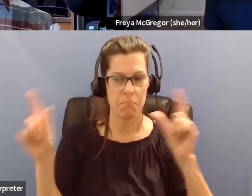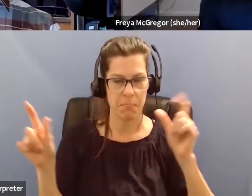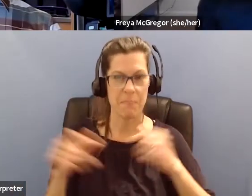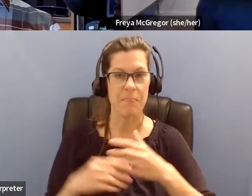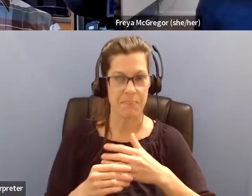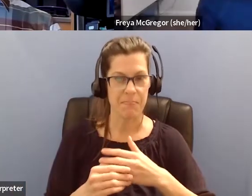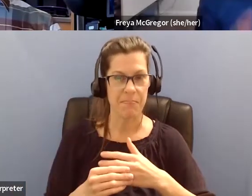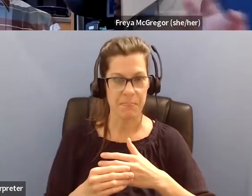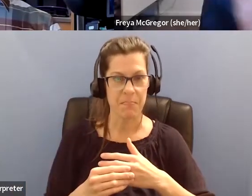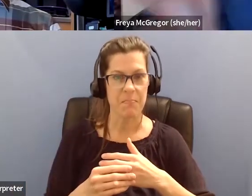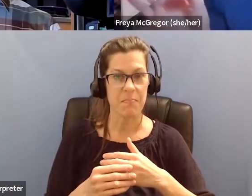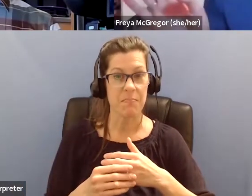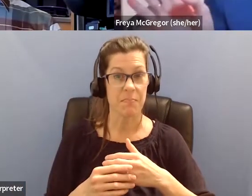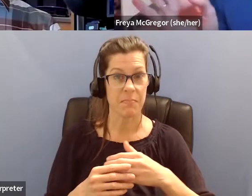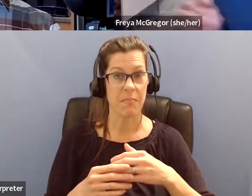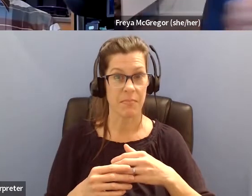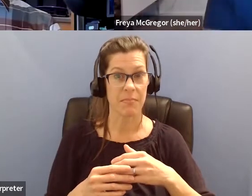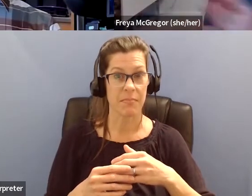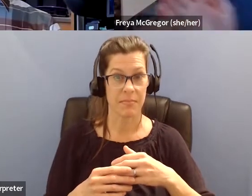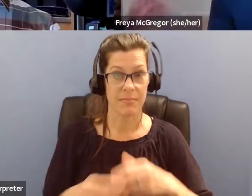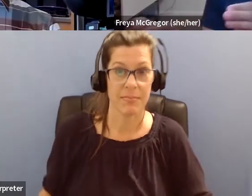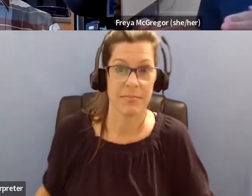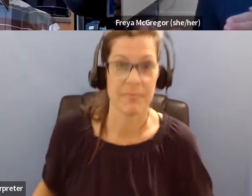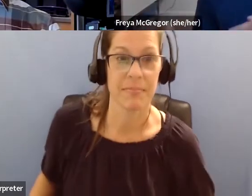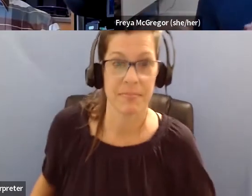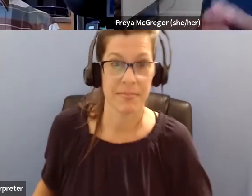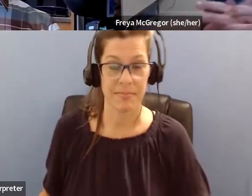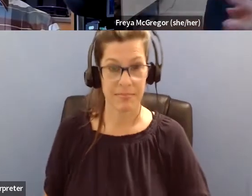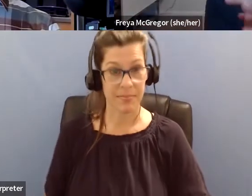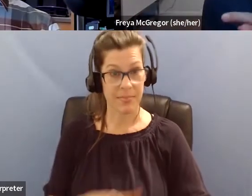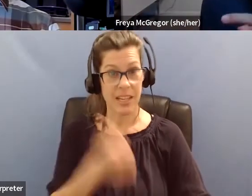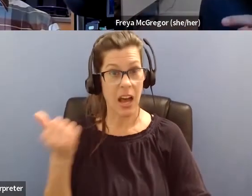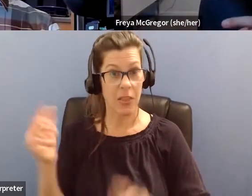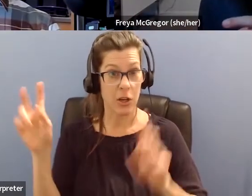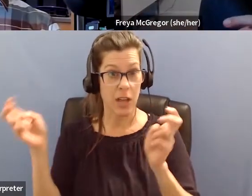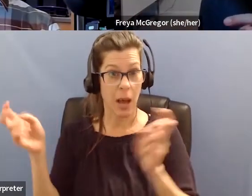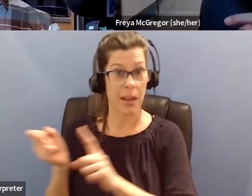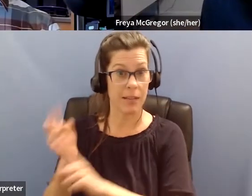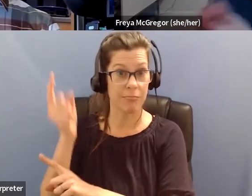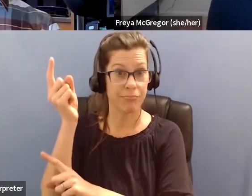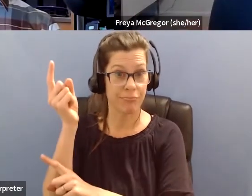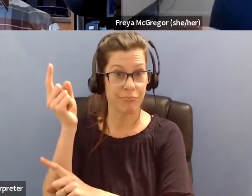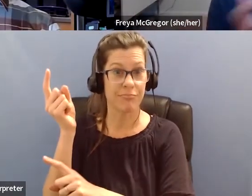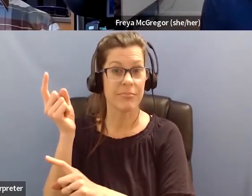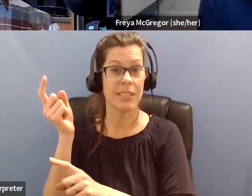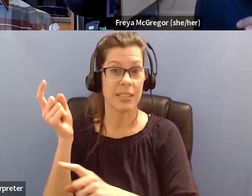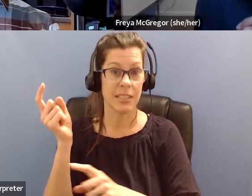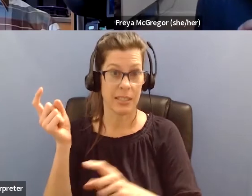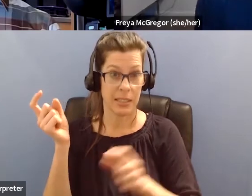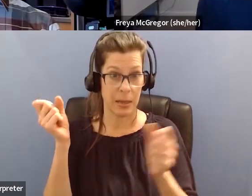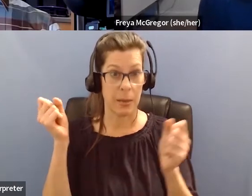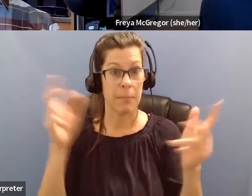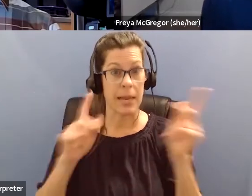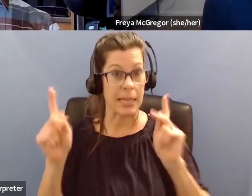A lot of, this is a, we're veering off to a different topic again, but a lot of people, a lot of well-meaning people,